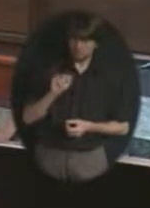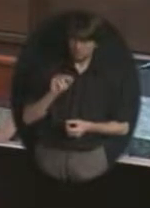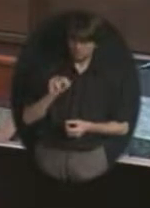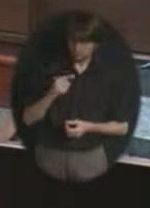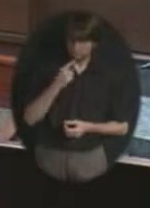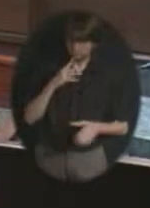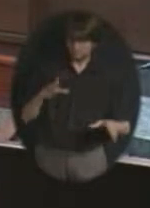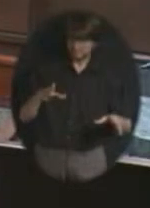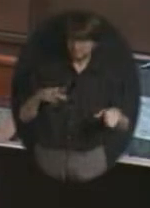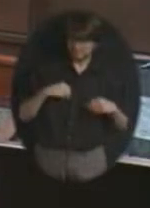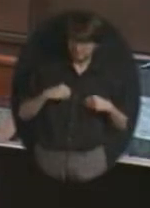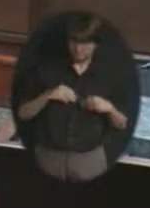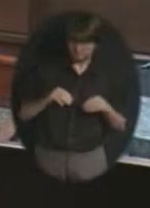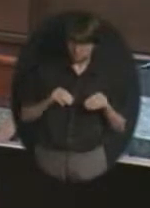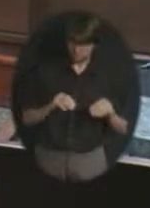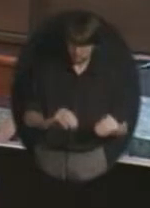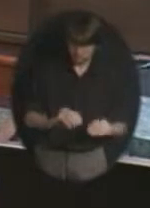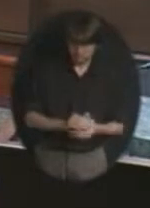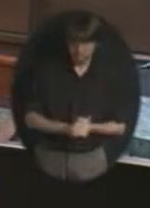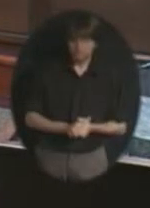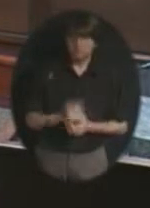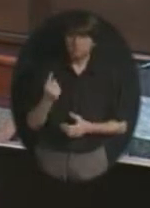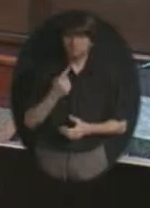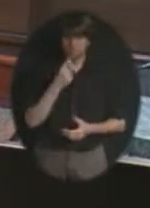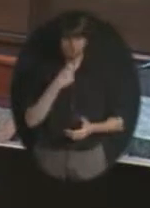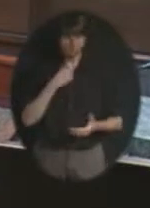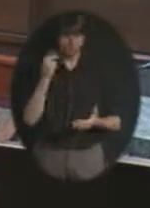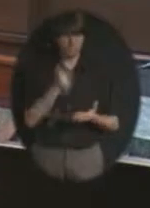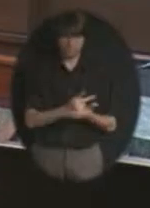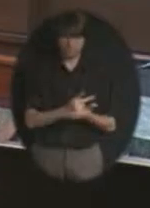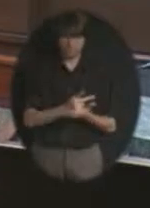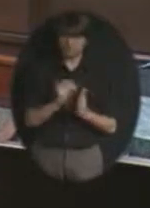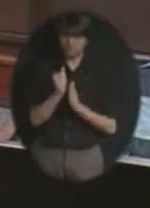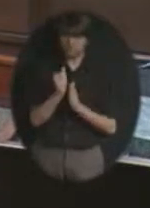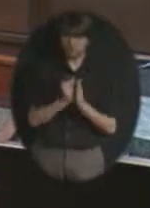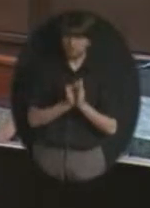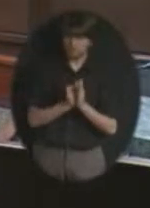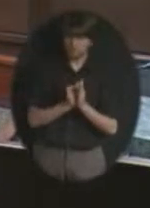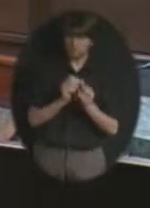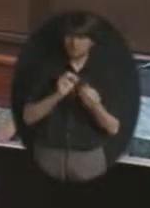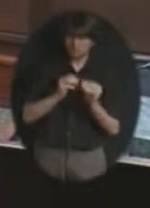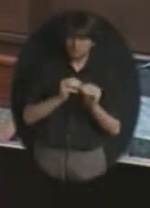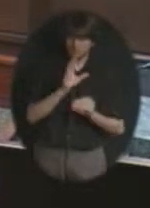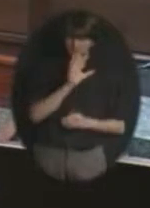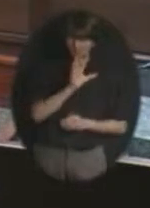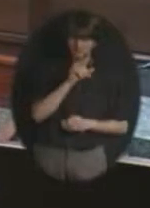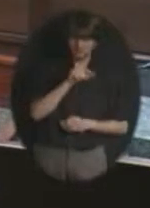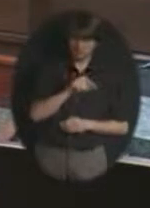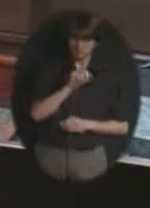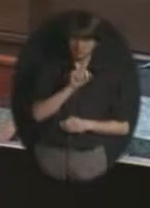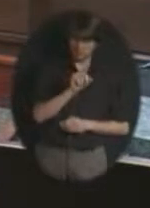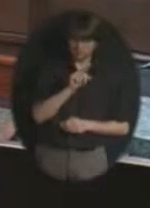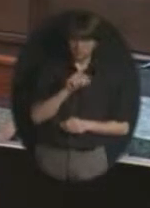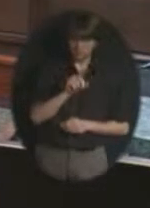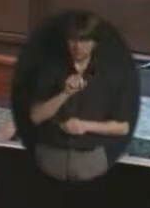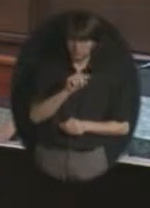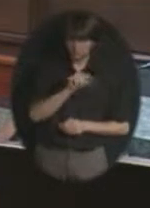I would move to approve consent agenda items numbered 5.01 to 5